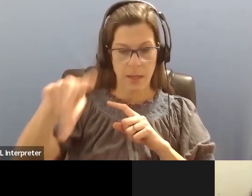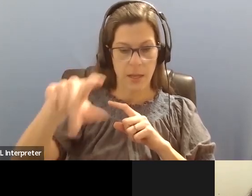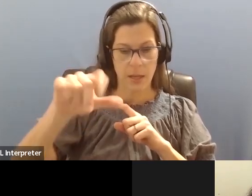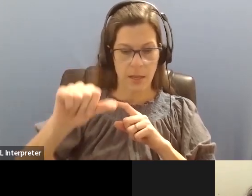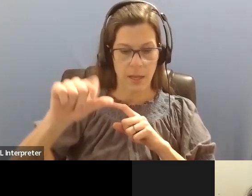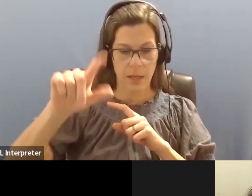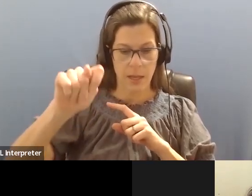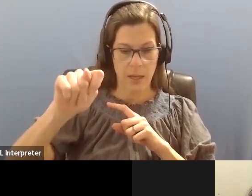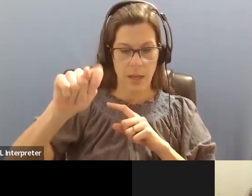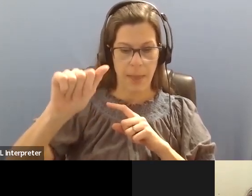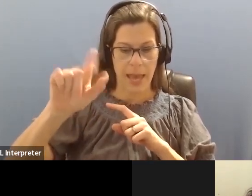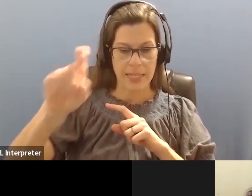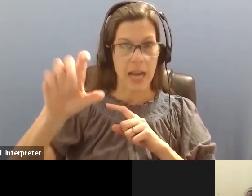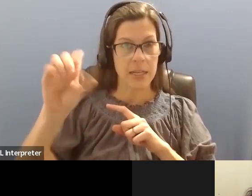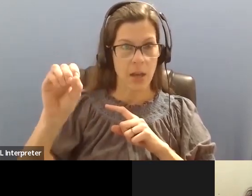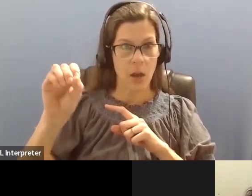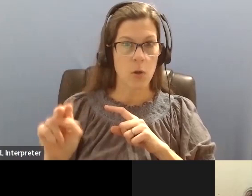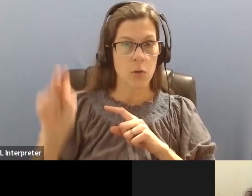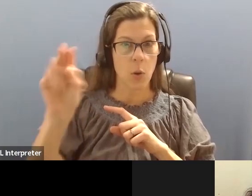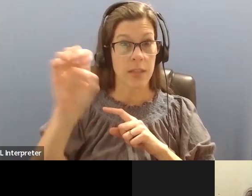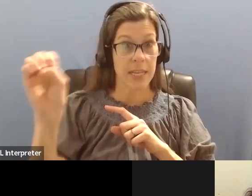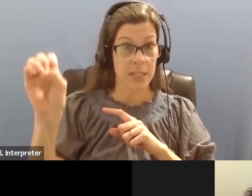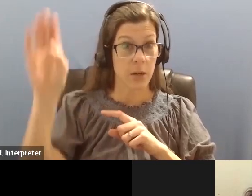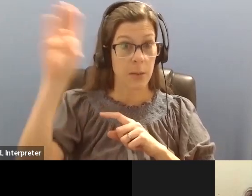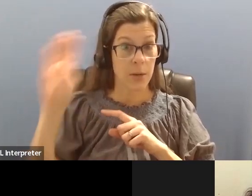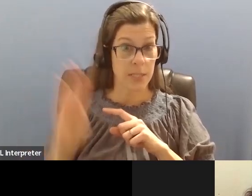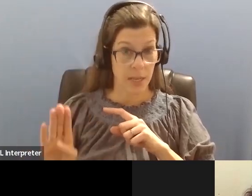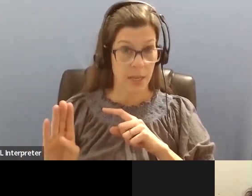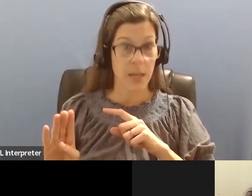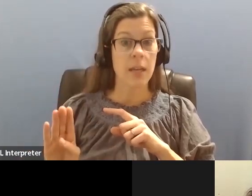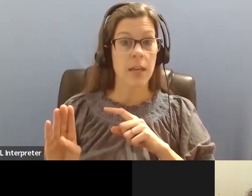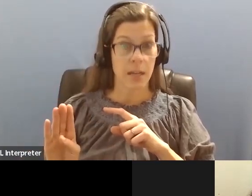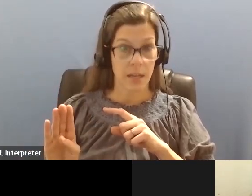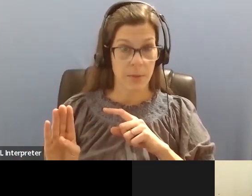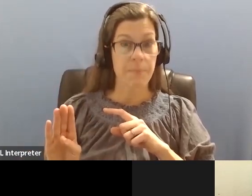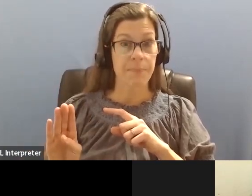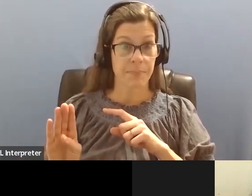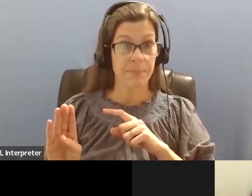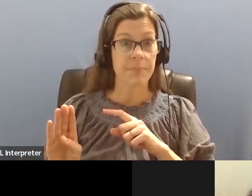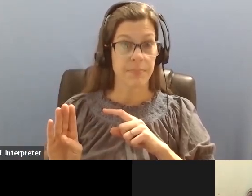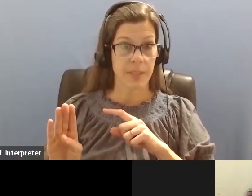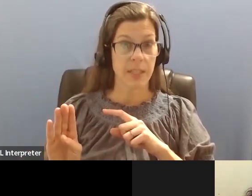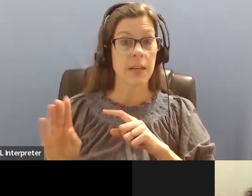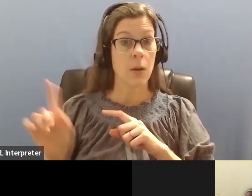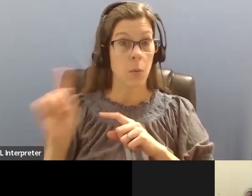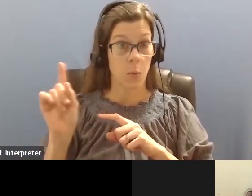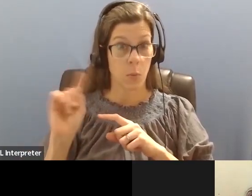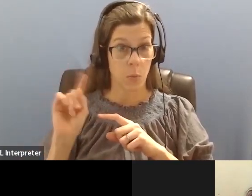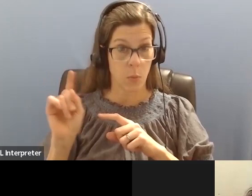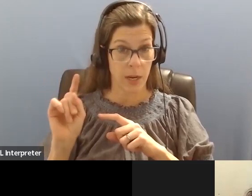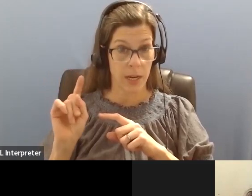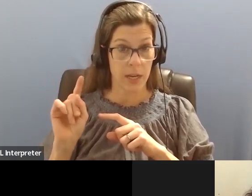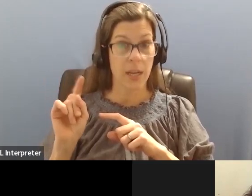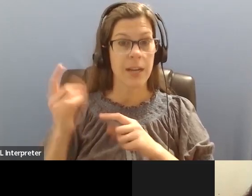It's the region now known as the state of Bahia. I'm in a region of the Atlantic